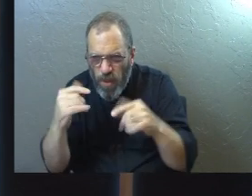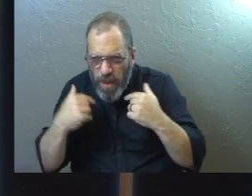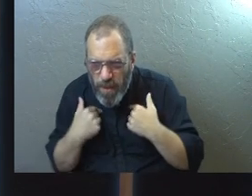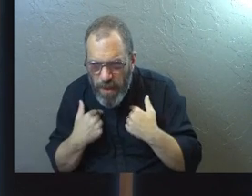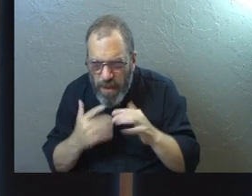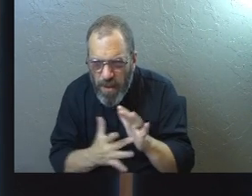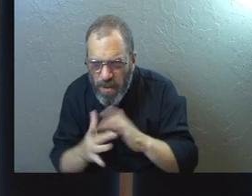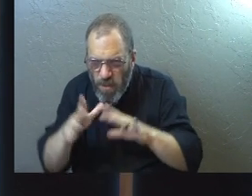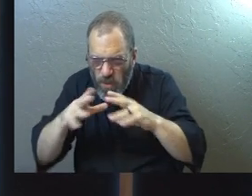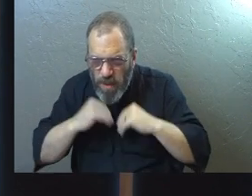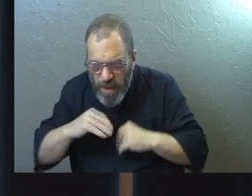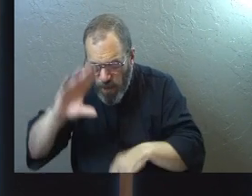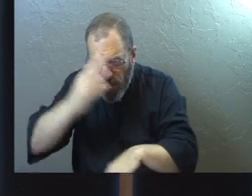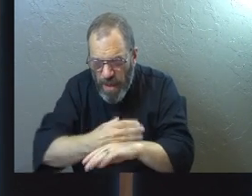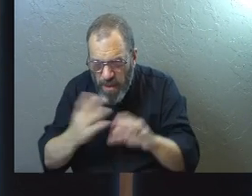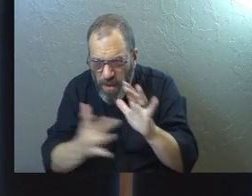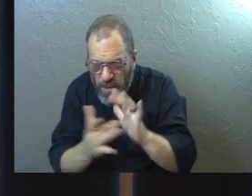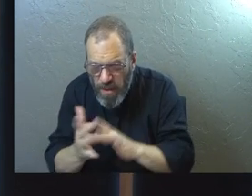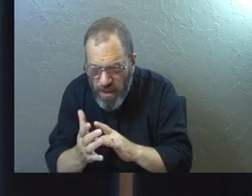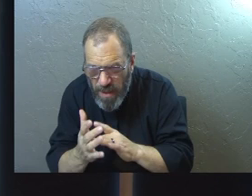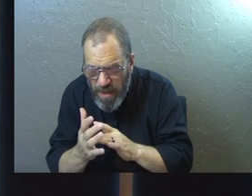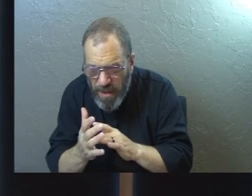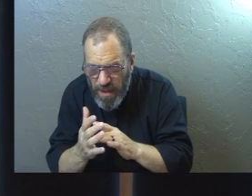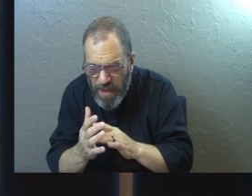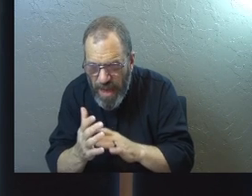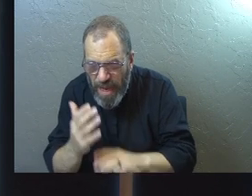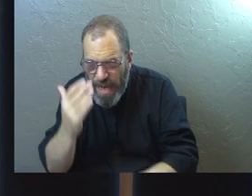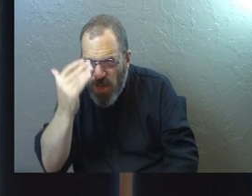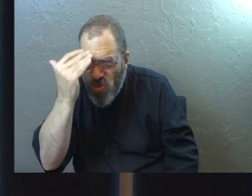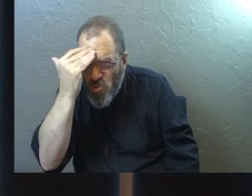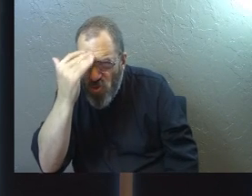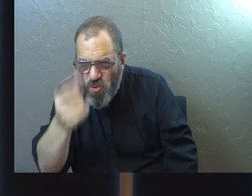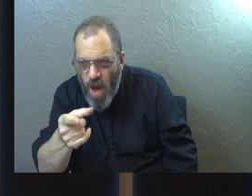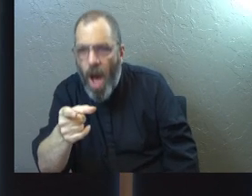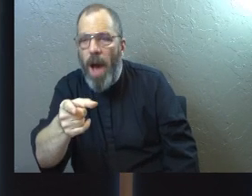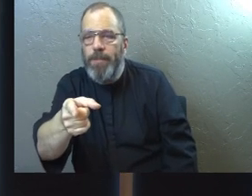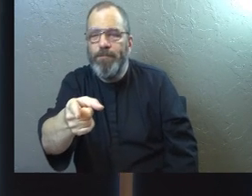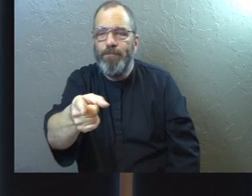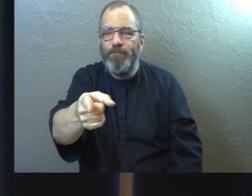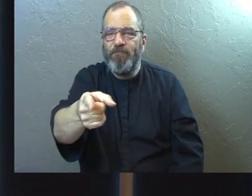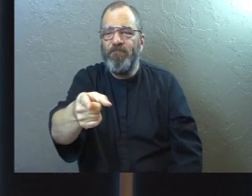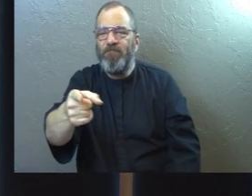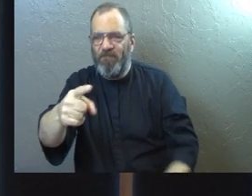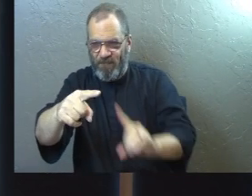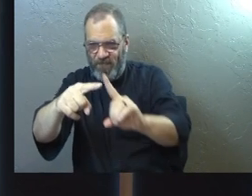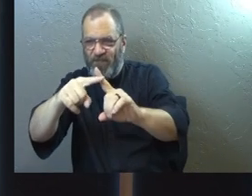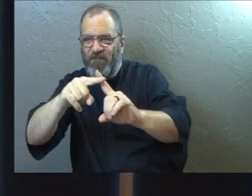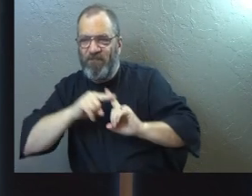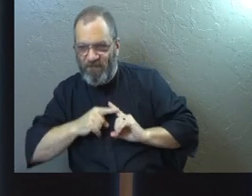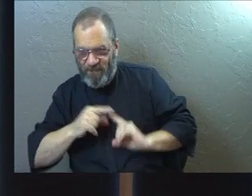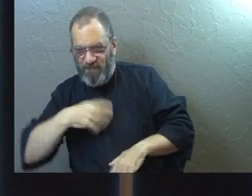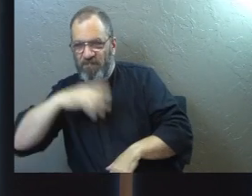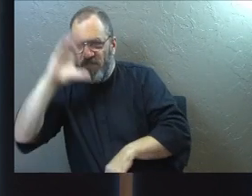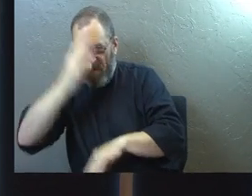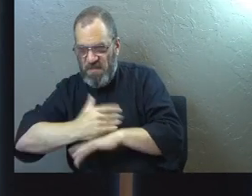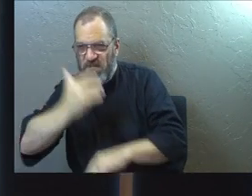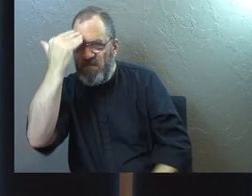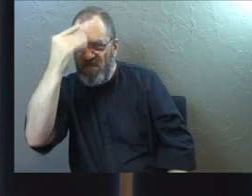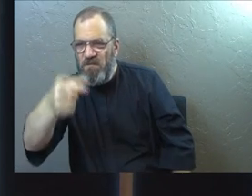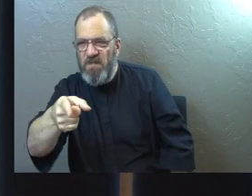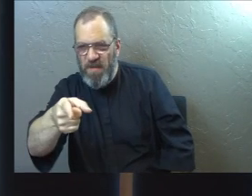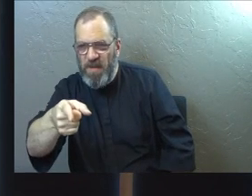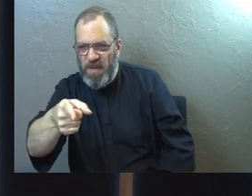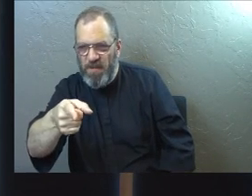to Jesus. And when he foreknew, when he knew you in advance and he knew what you would choose in advance,